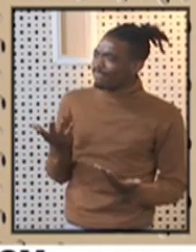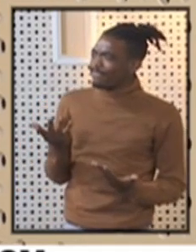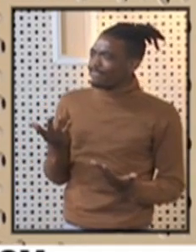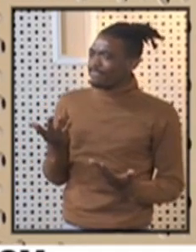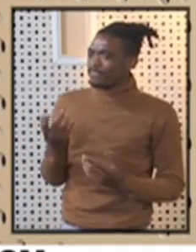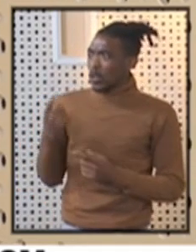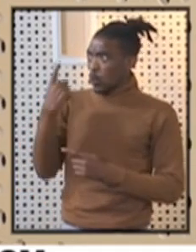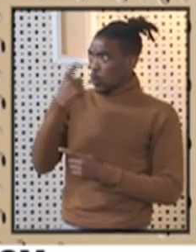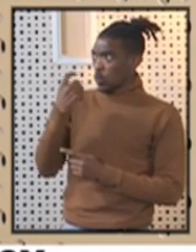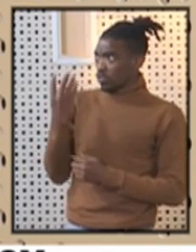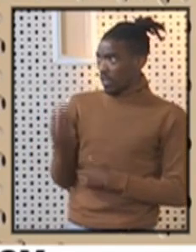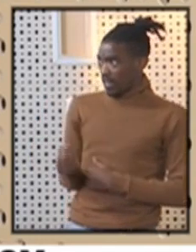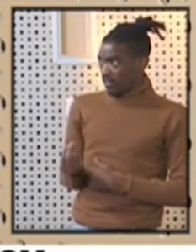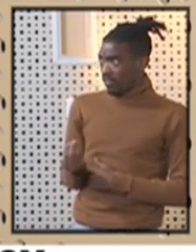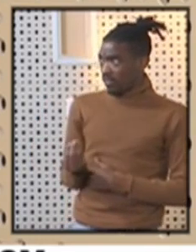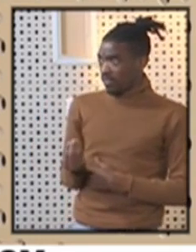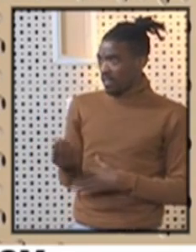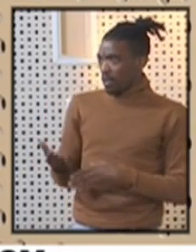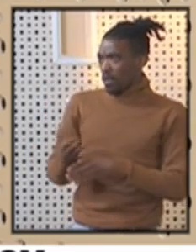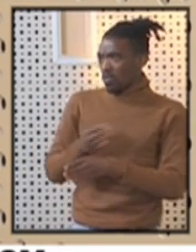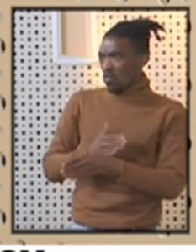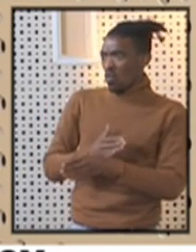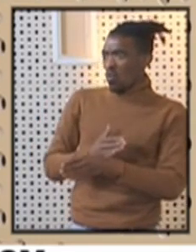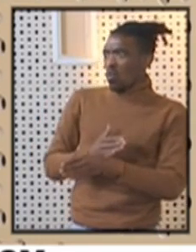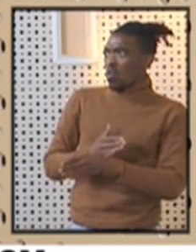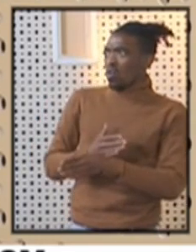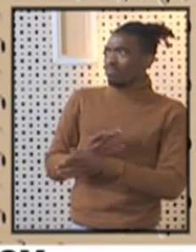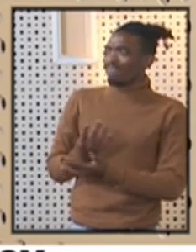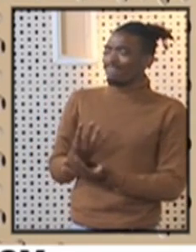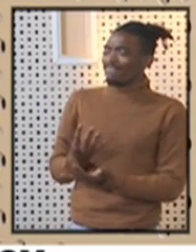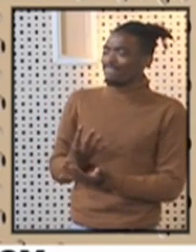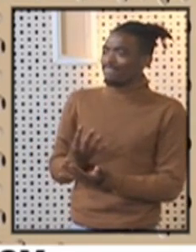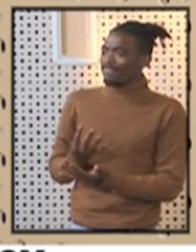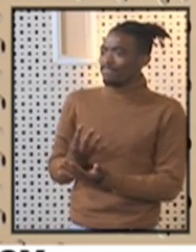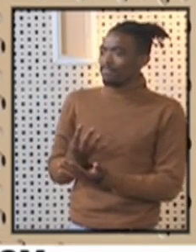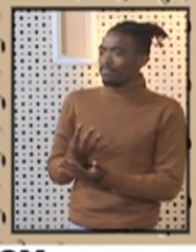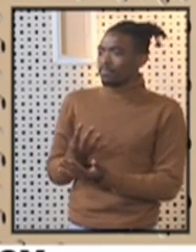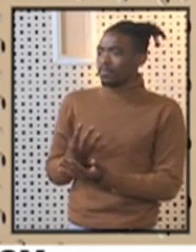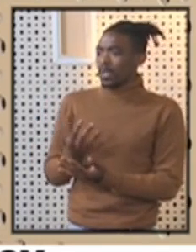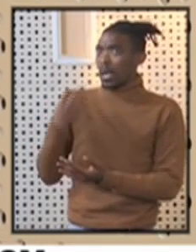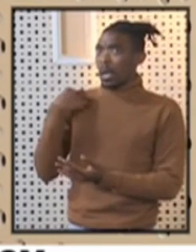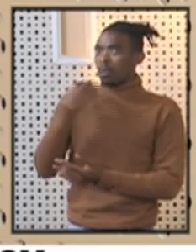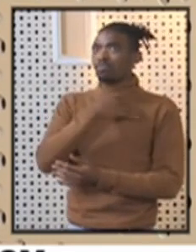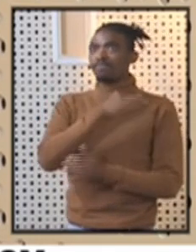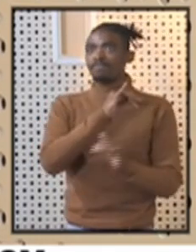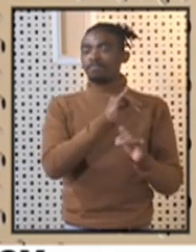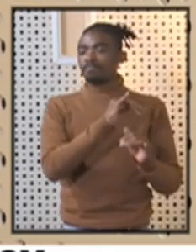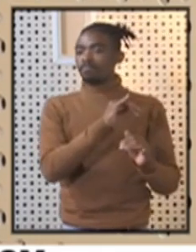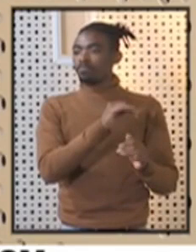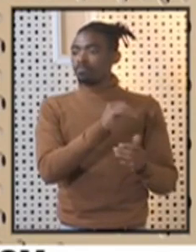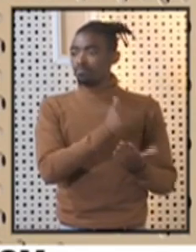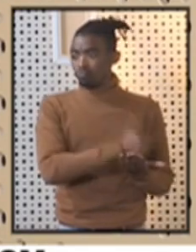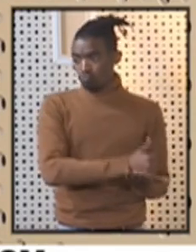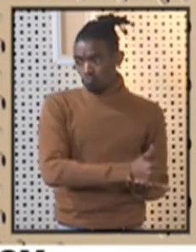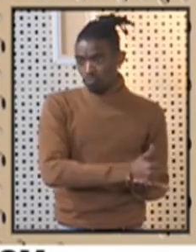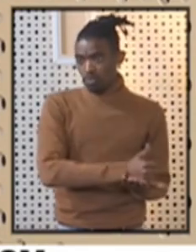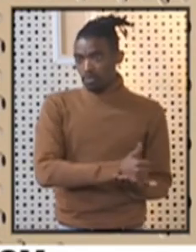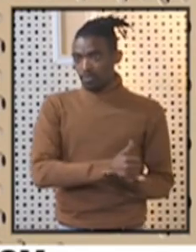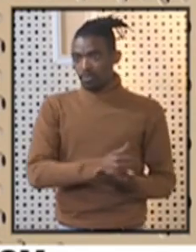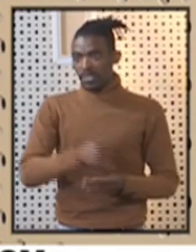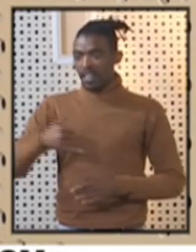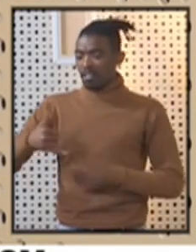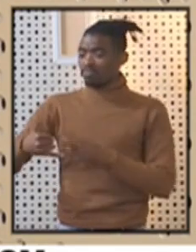of questions before we can release the minister? Let me check first on the telephone.